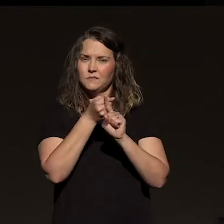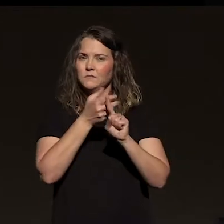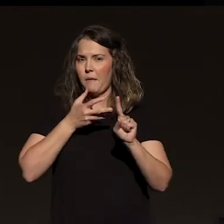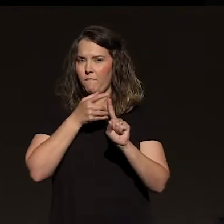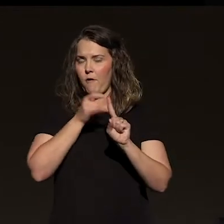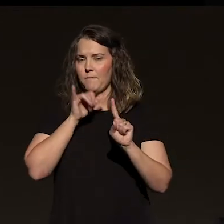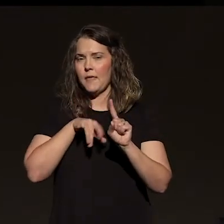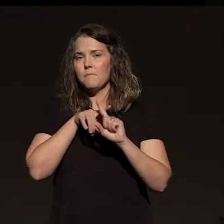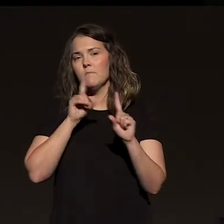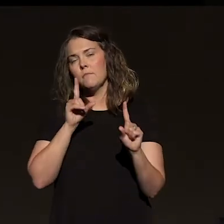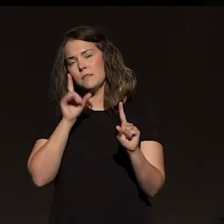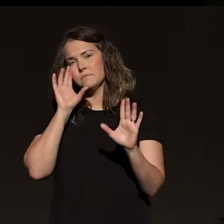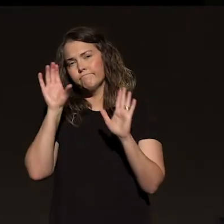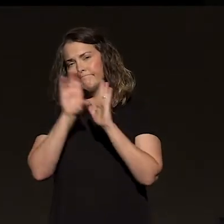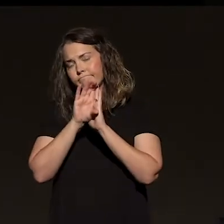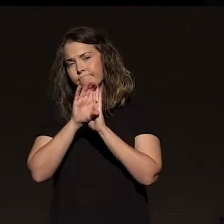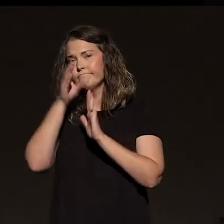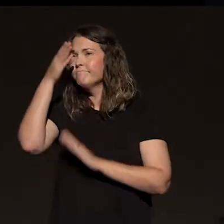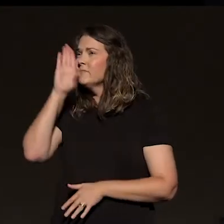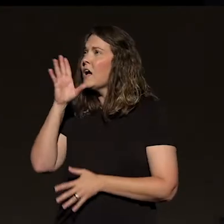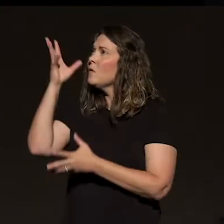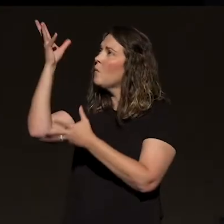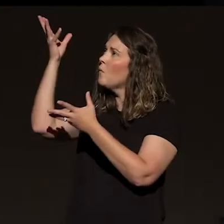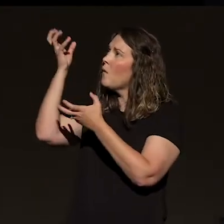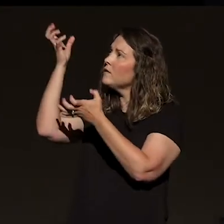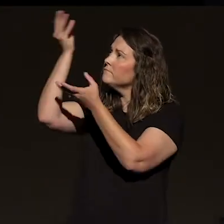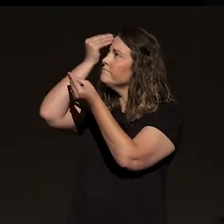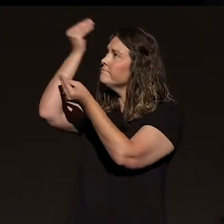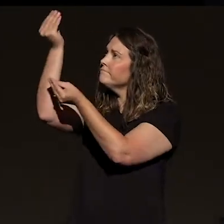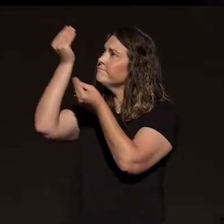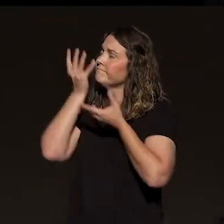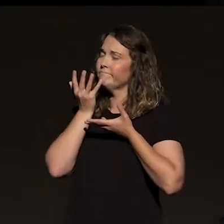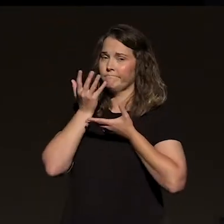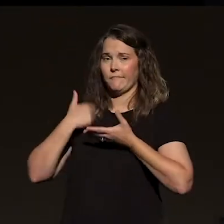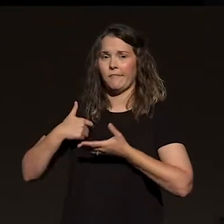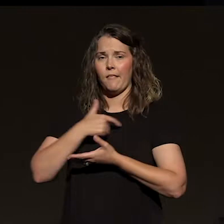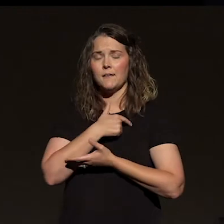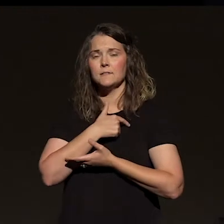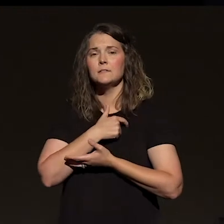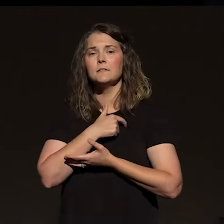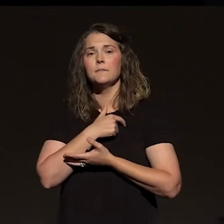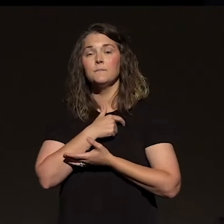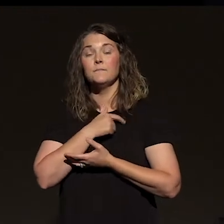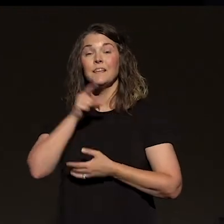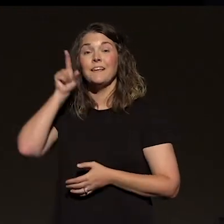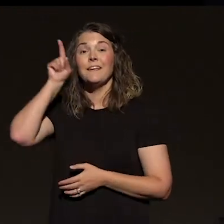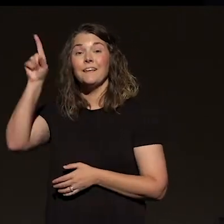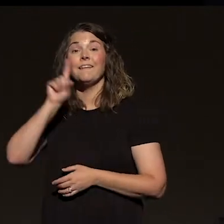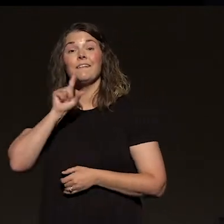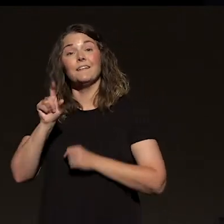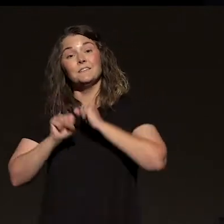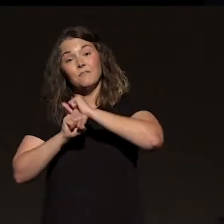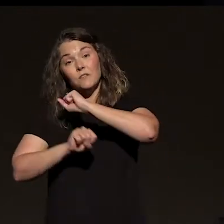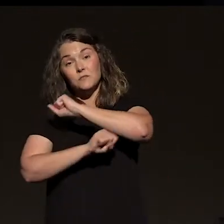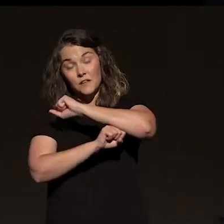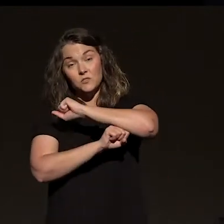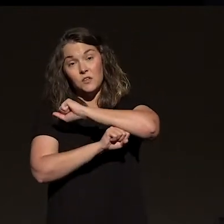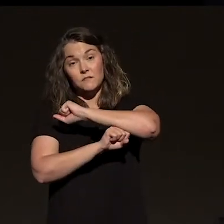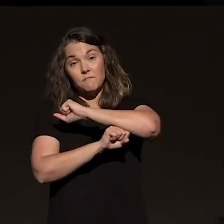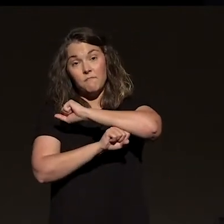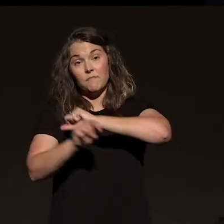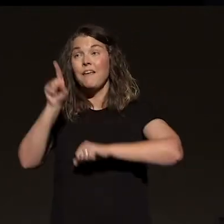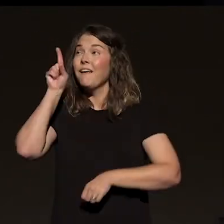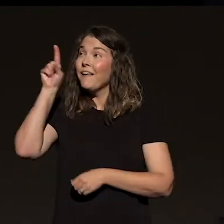but the picture that God was trying to say to his children is, listen, I am the foundation that you will